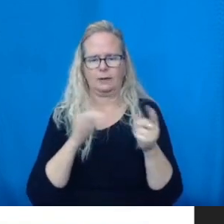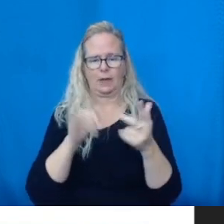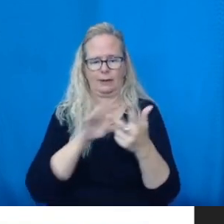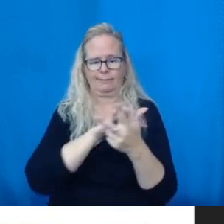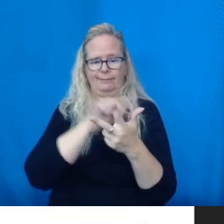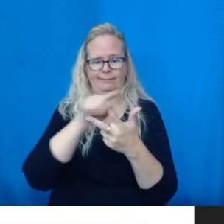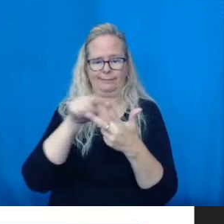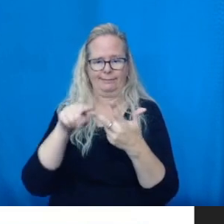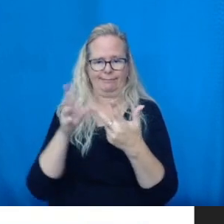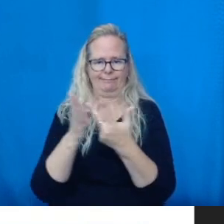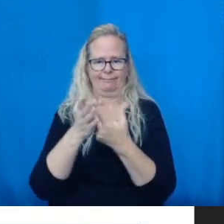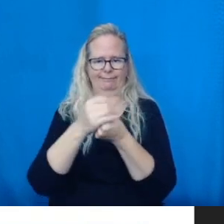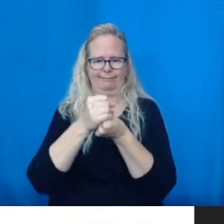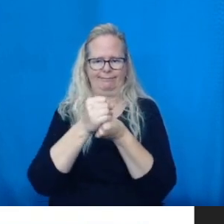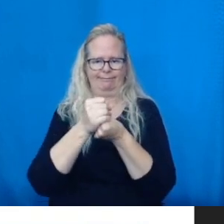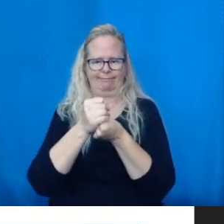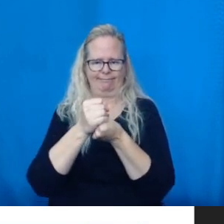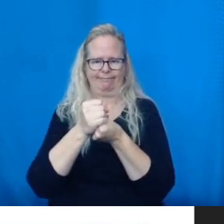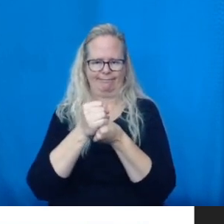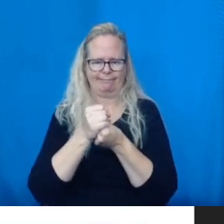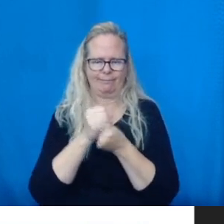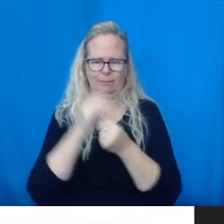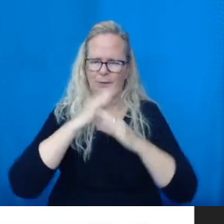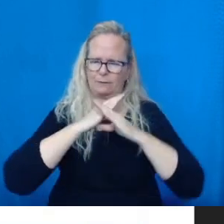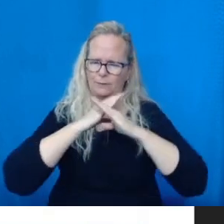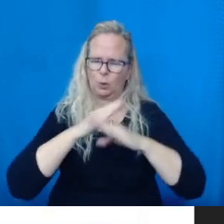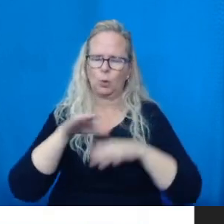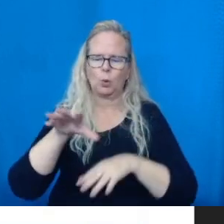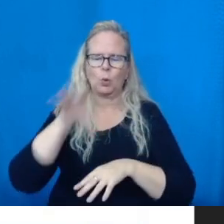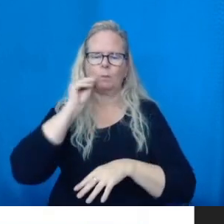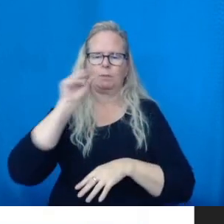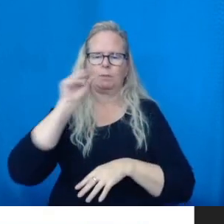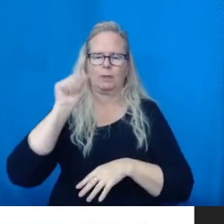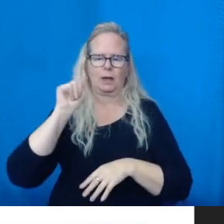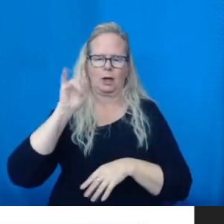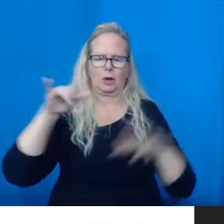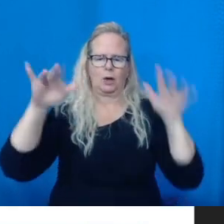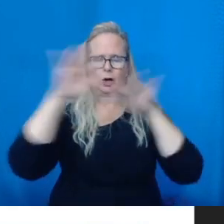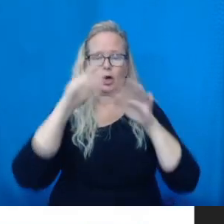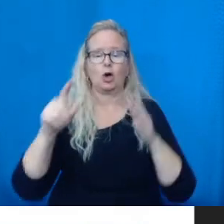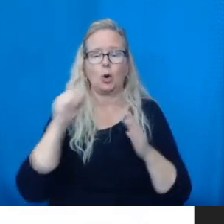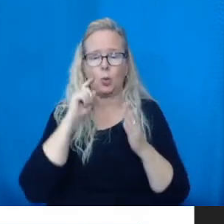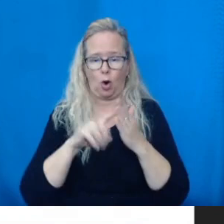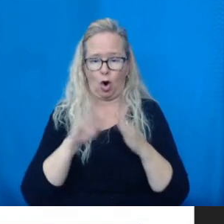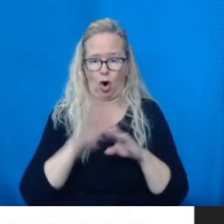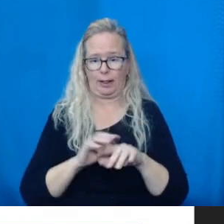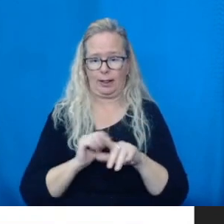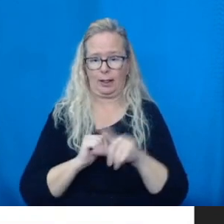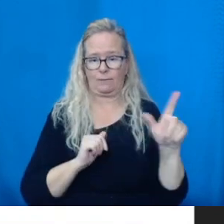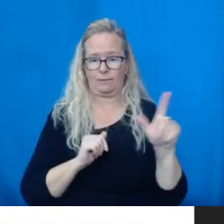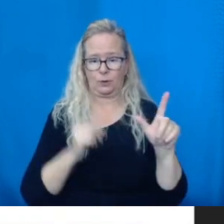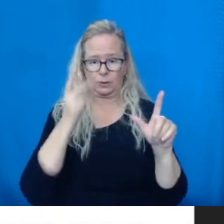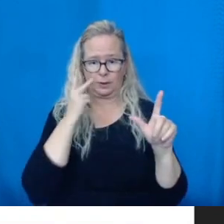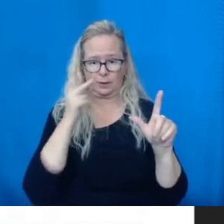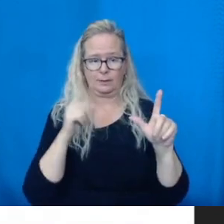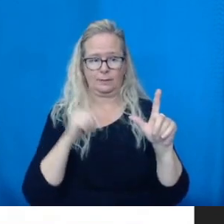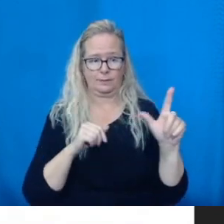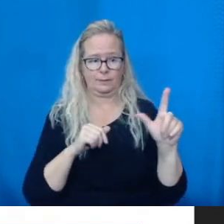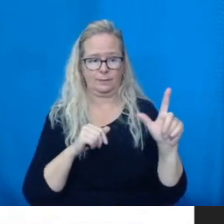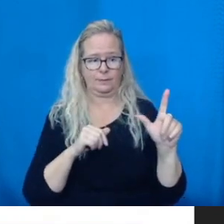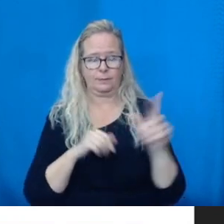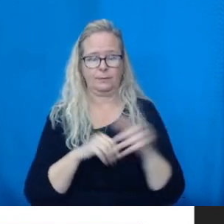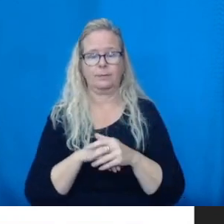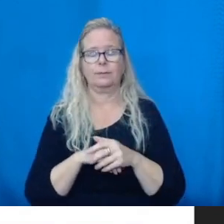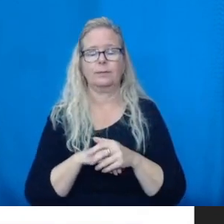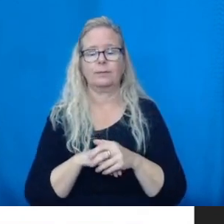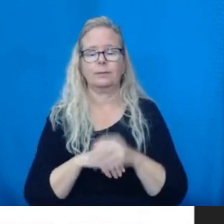quite a bit more helpful. And the same with the fit of your mask. So there's different sort of tips and tricks we can do to try